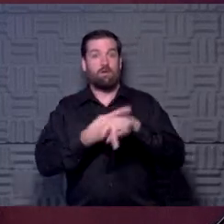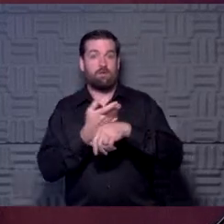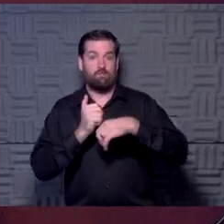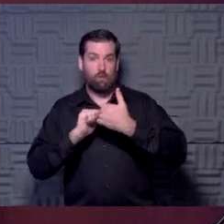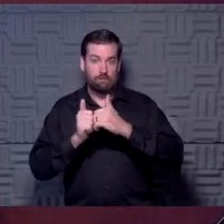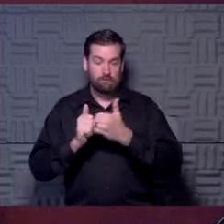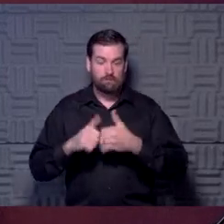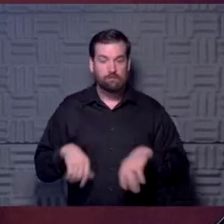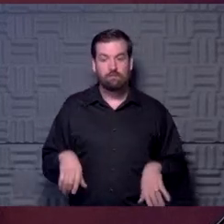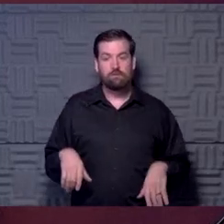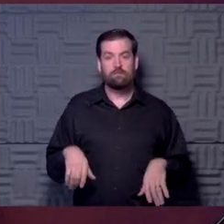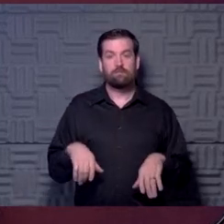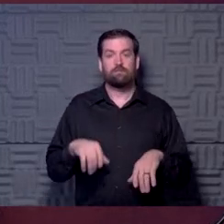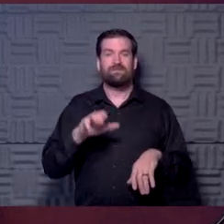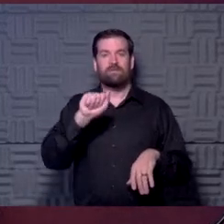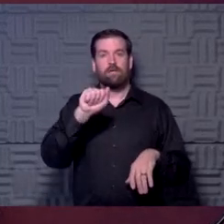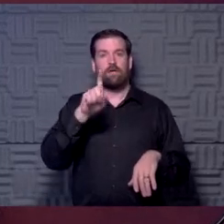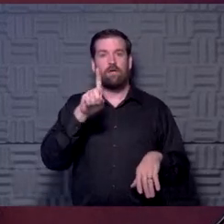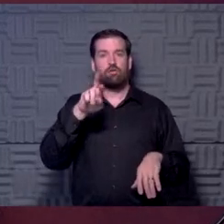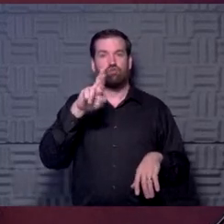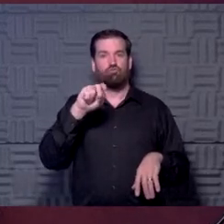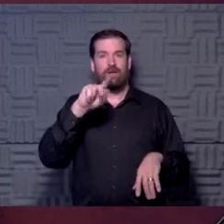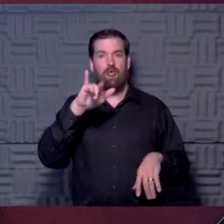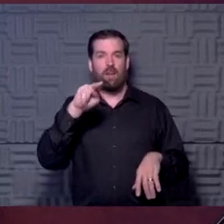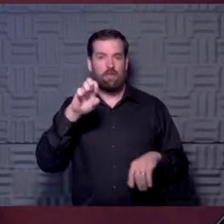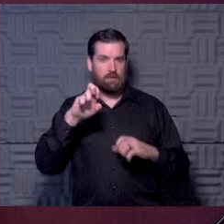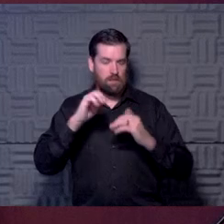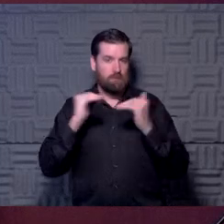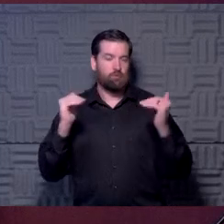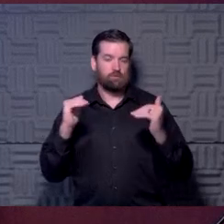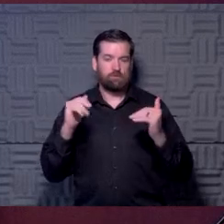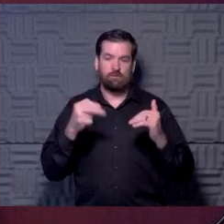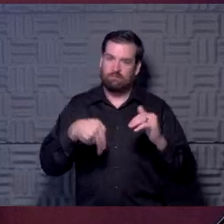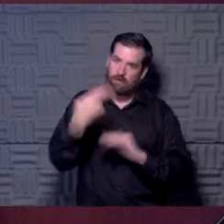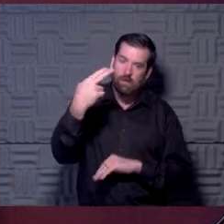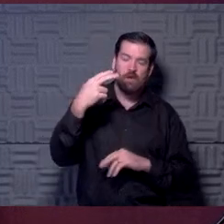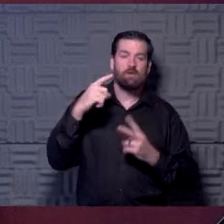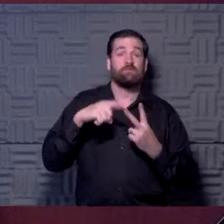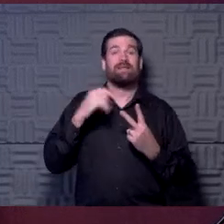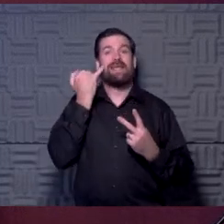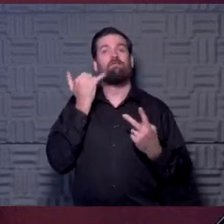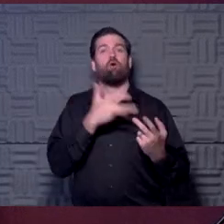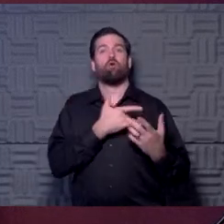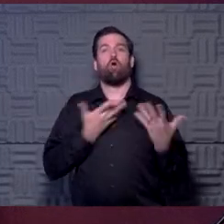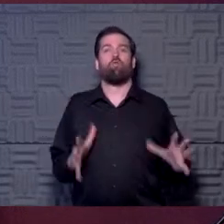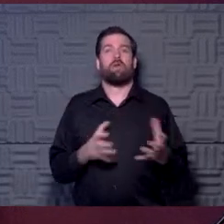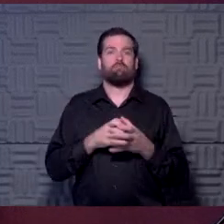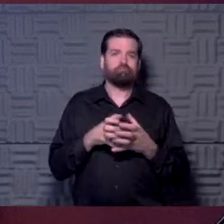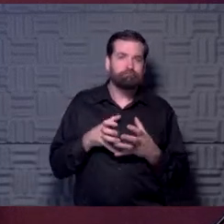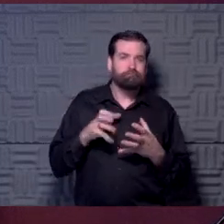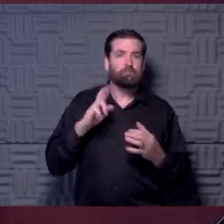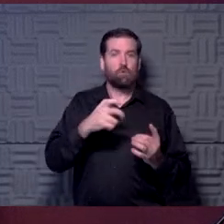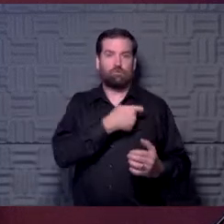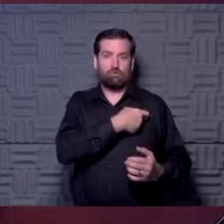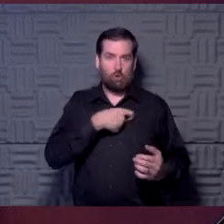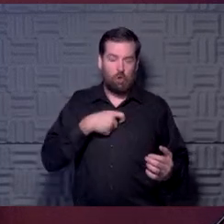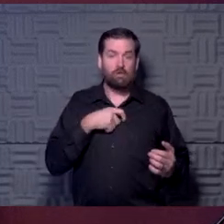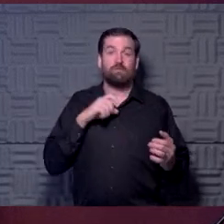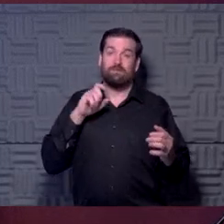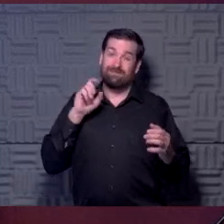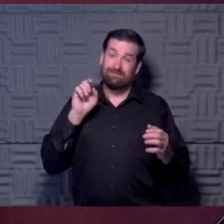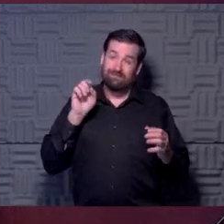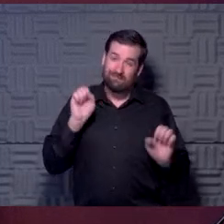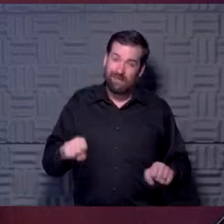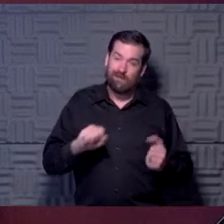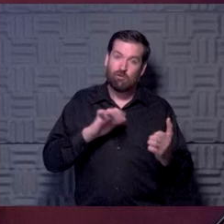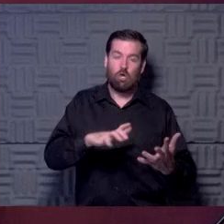push their adrenaline levels really high. And when you have either inflammation of your heart or a scar in your heart, that can be a night is to